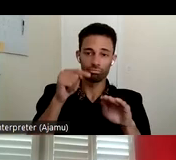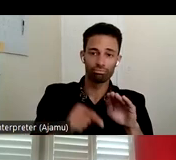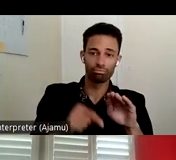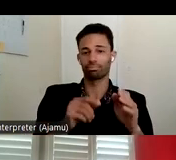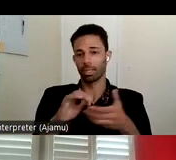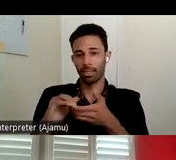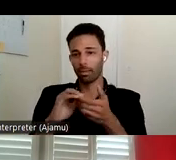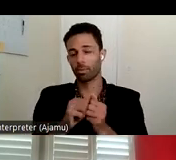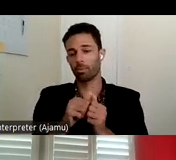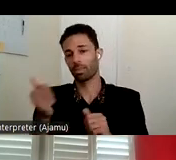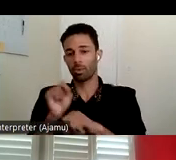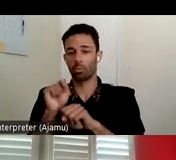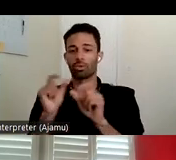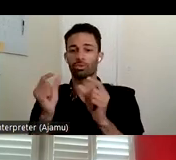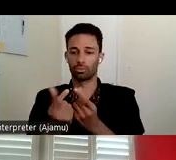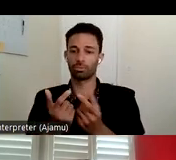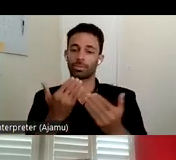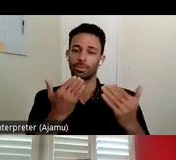working groups as well thank you